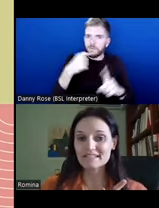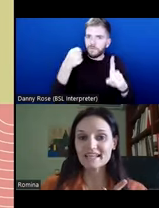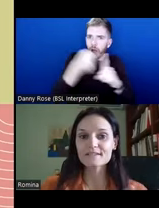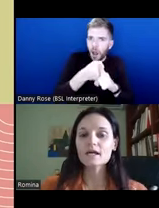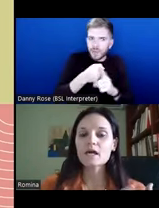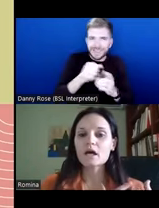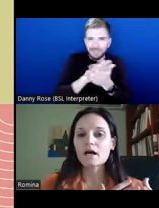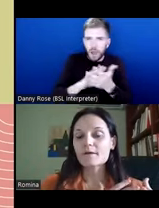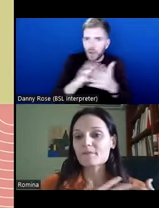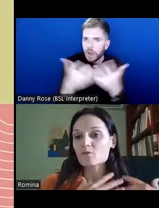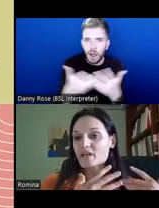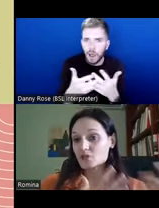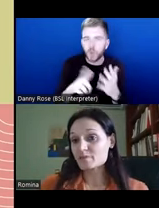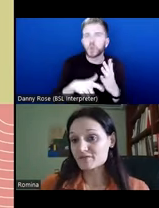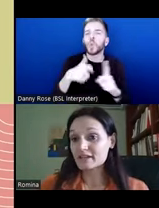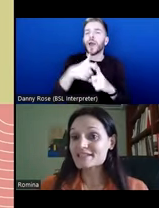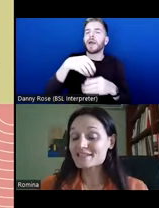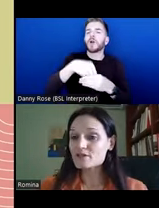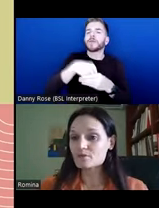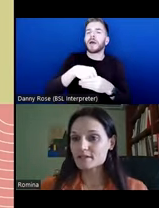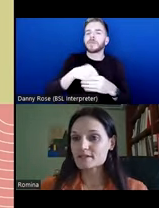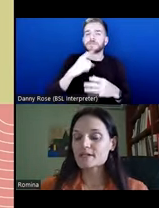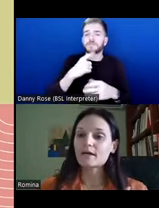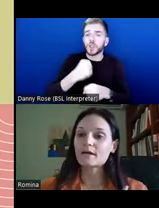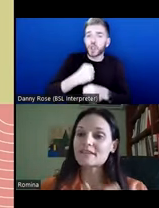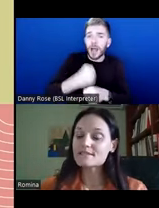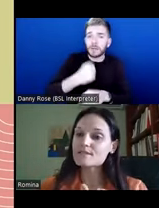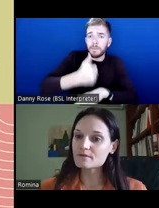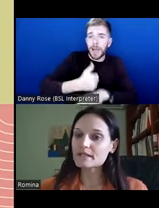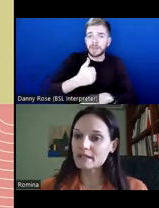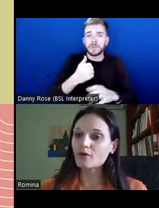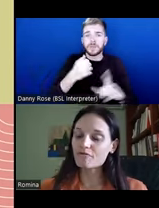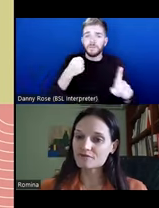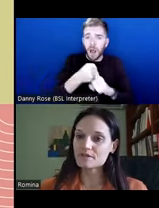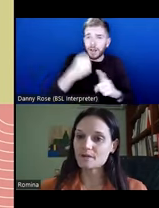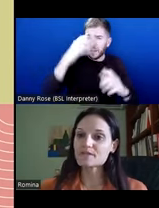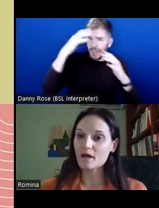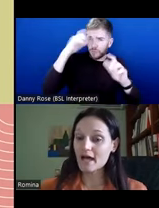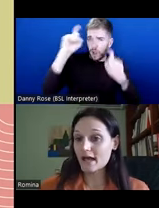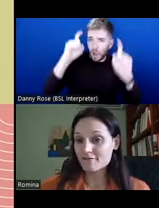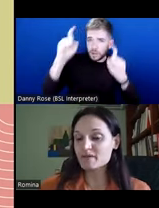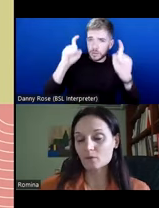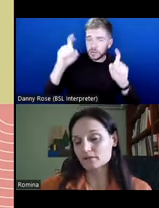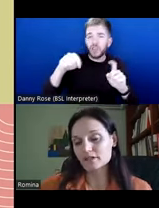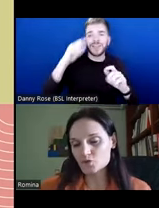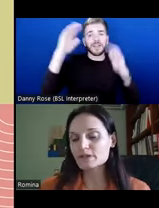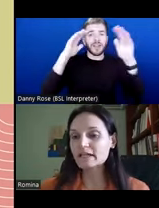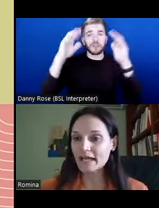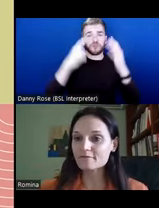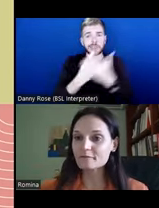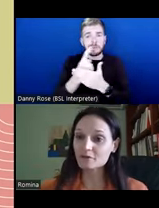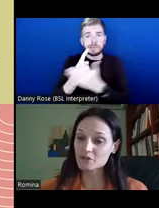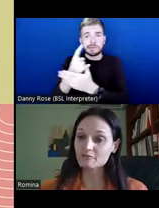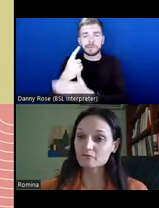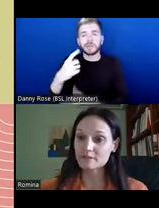UK context, and the way gender-based violence is theorized. These theories, again, oftentimes have been, well, historically